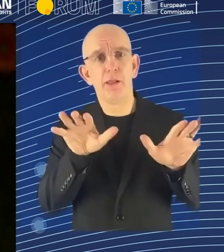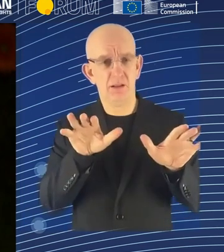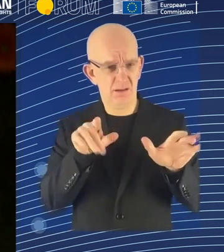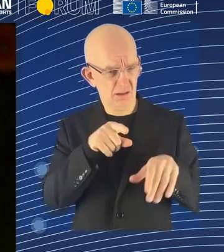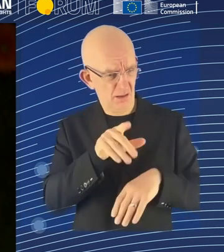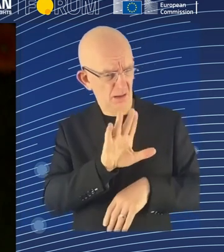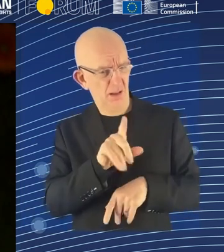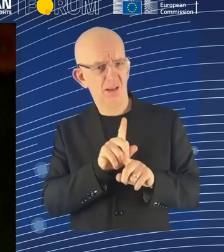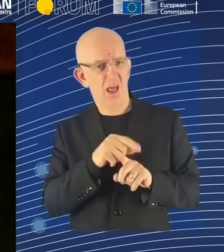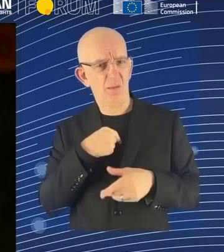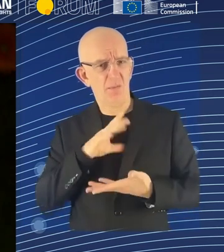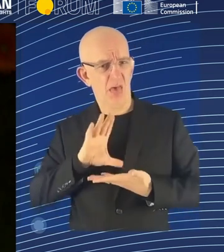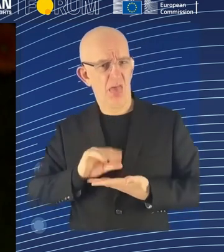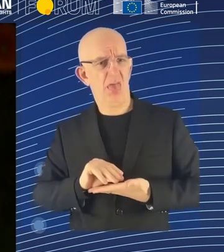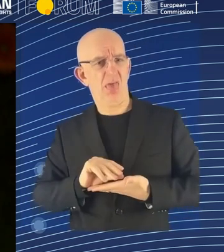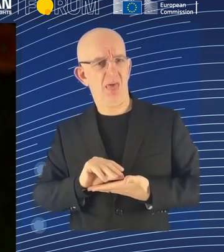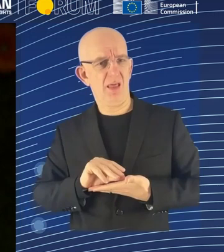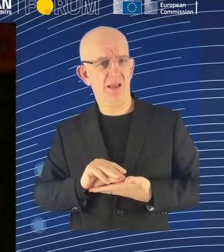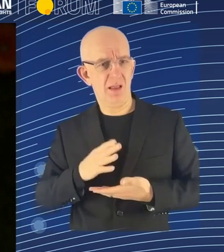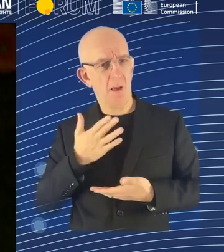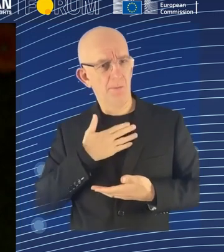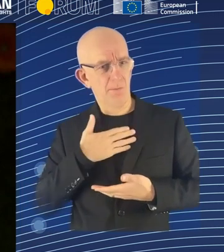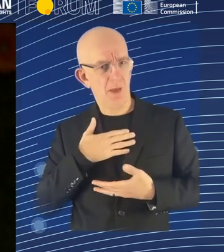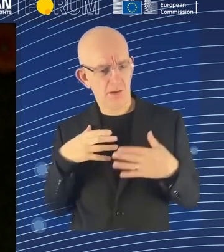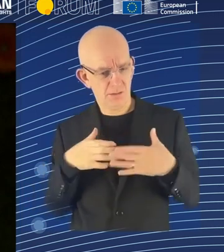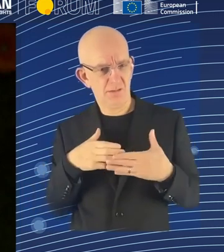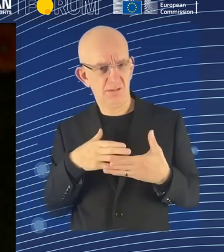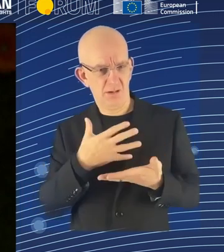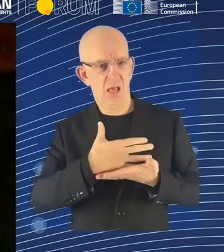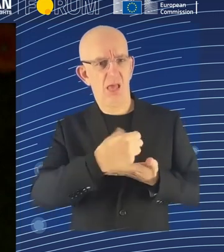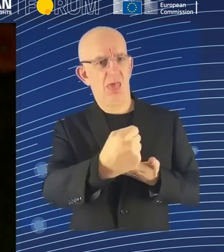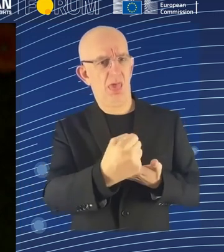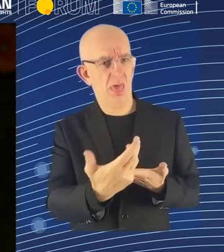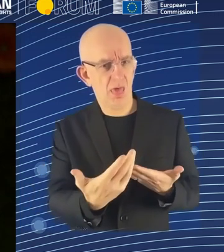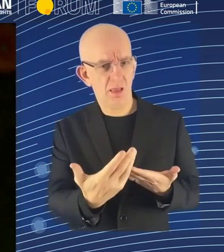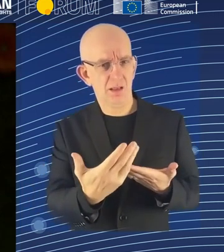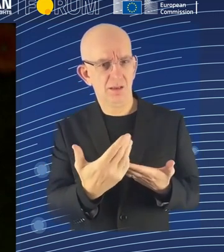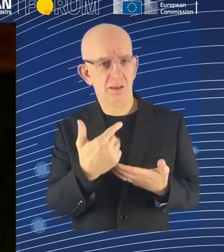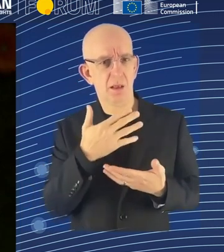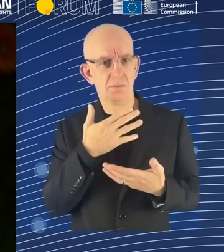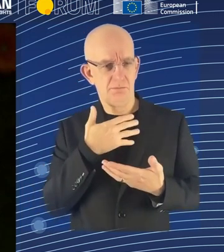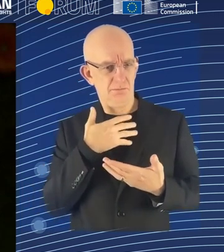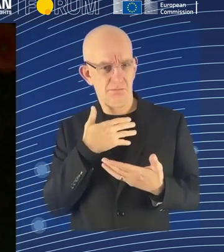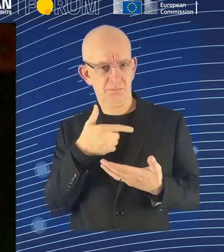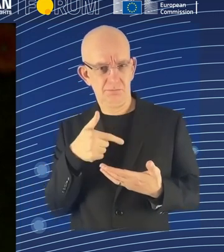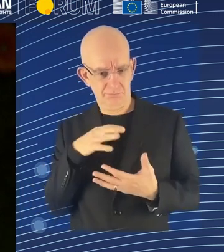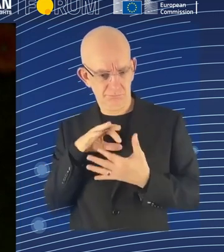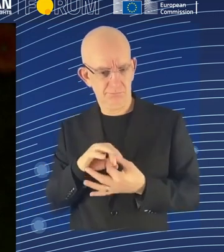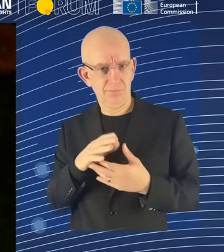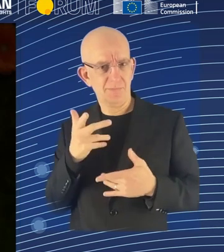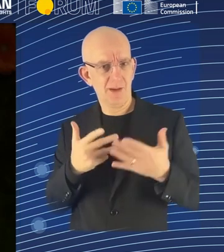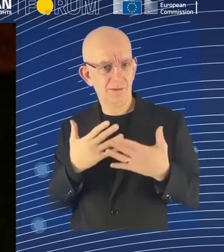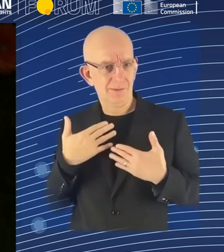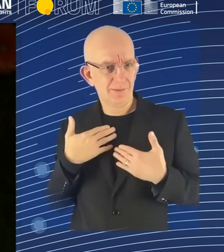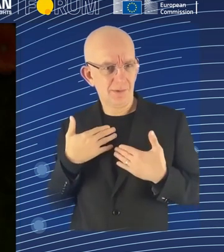maybe I can have. So, just this to make a bit of confusion, but just to say, like, when we, to go